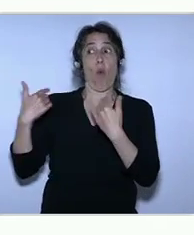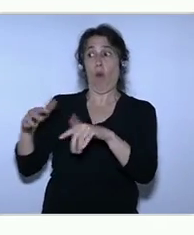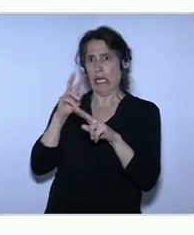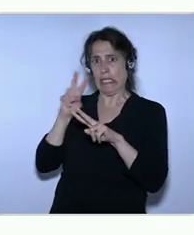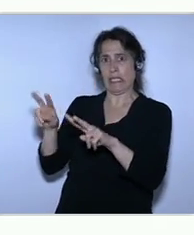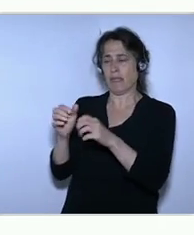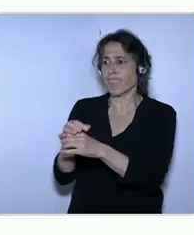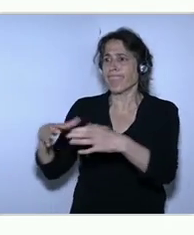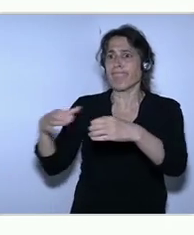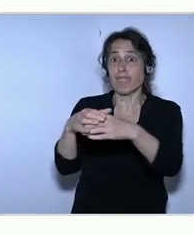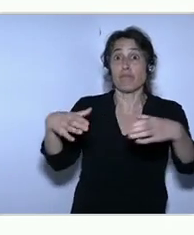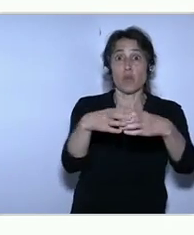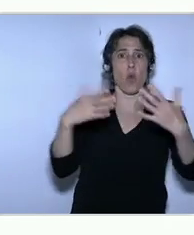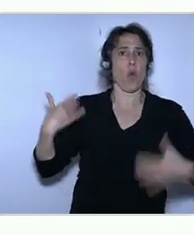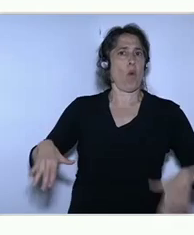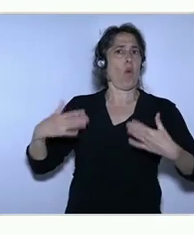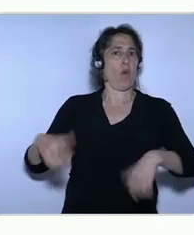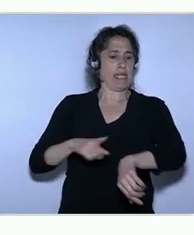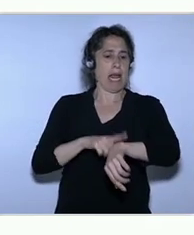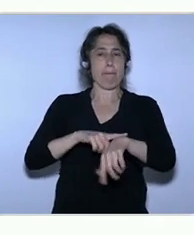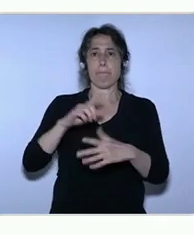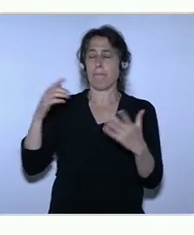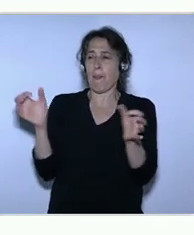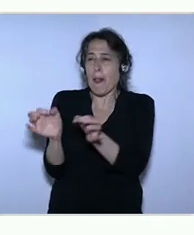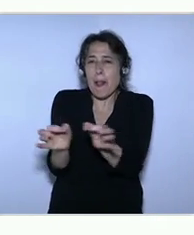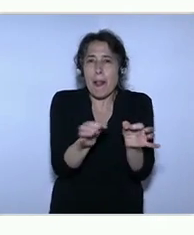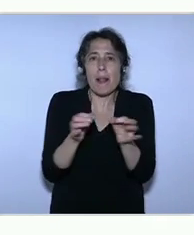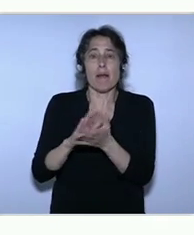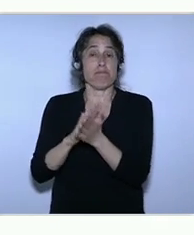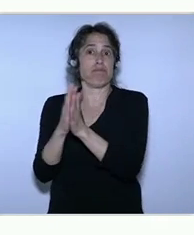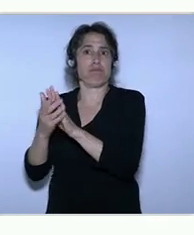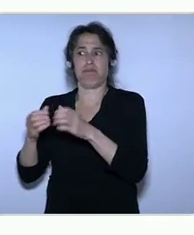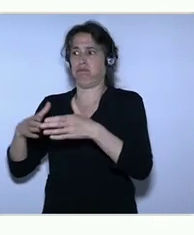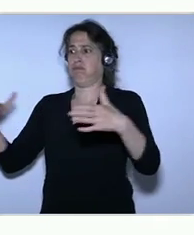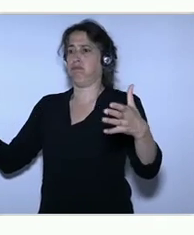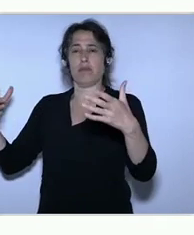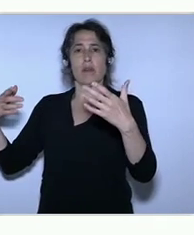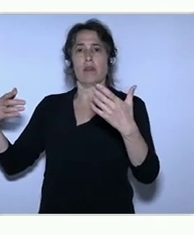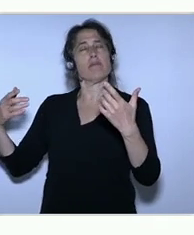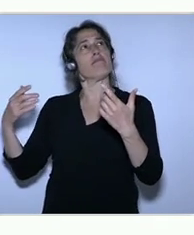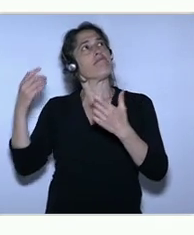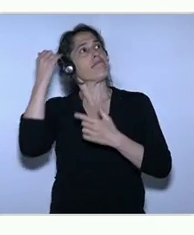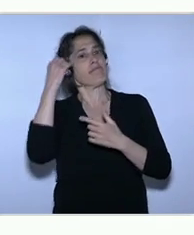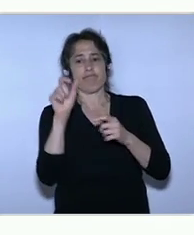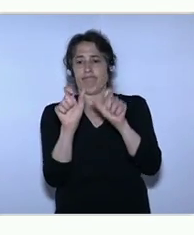growth and that exciting transition from an idea through to a large company.